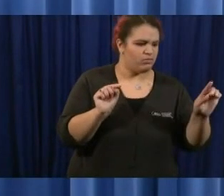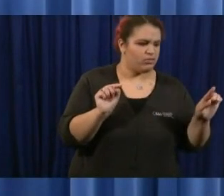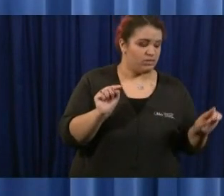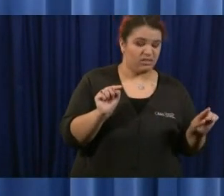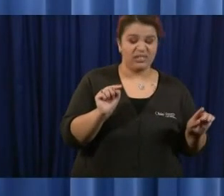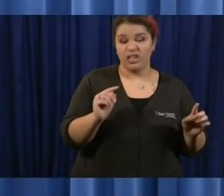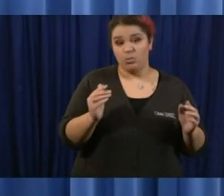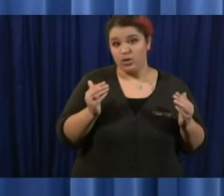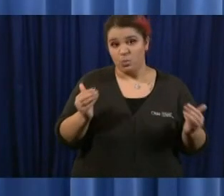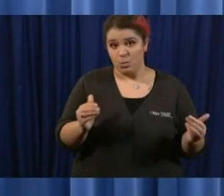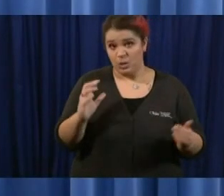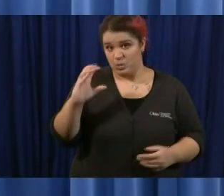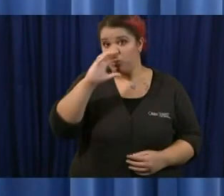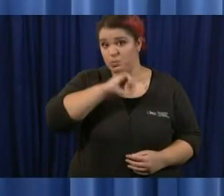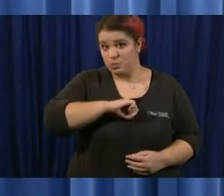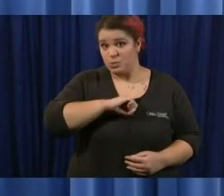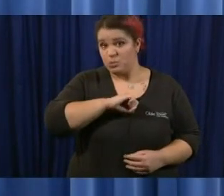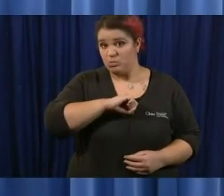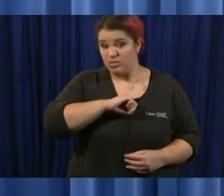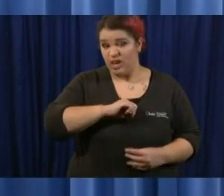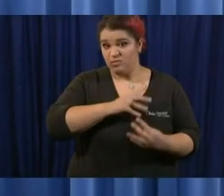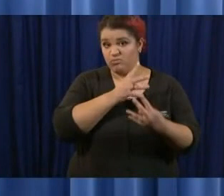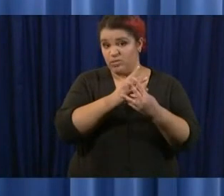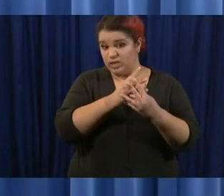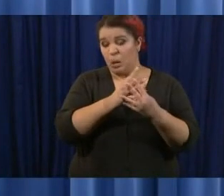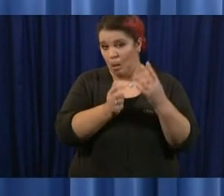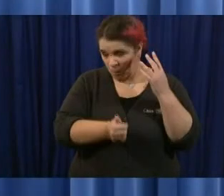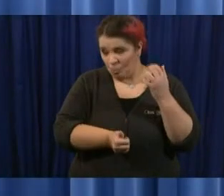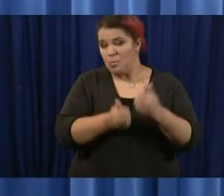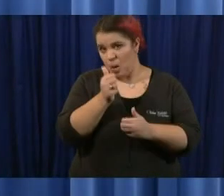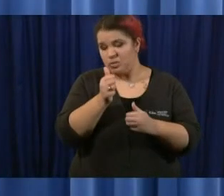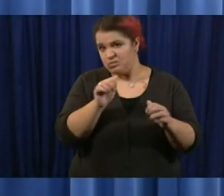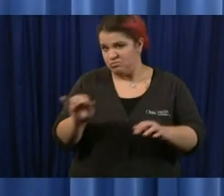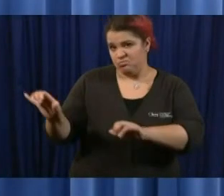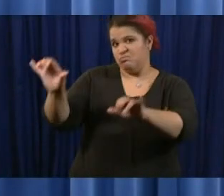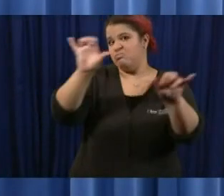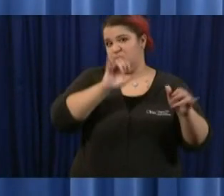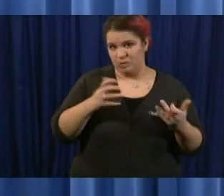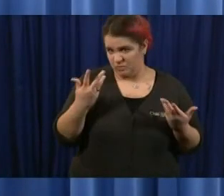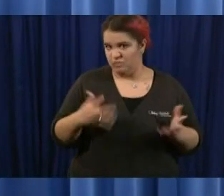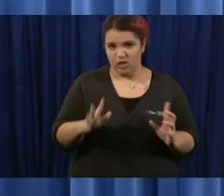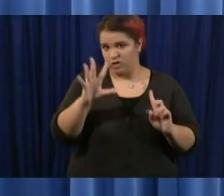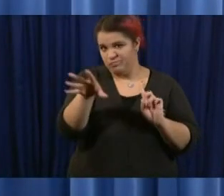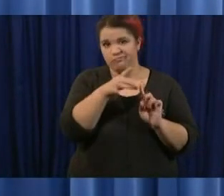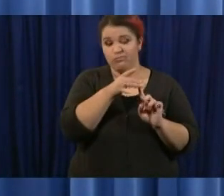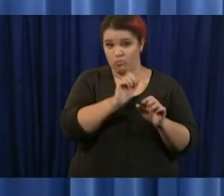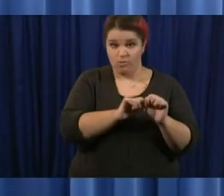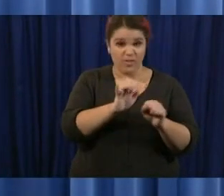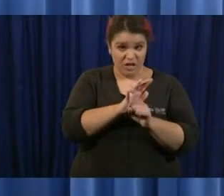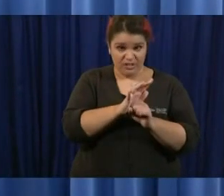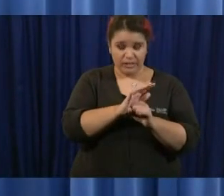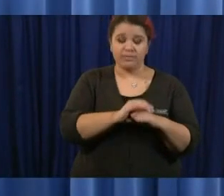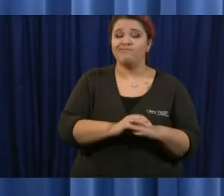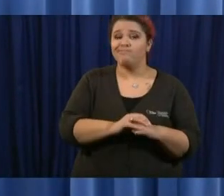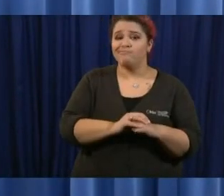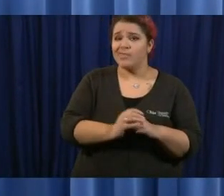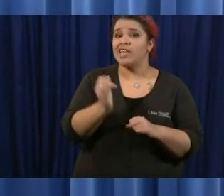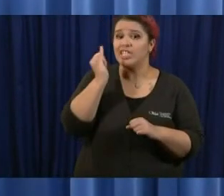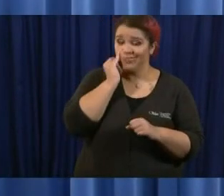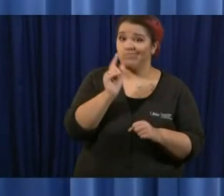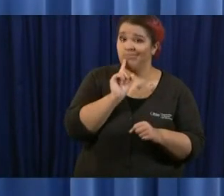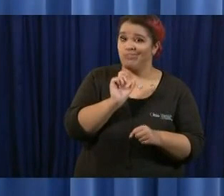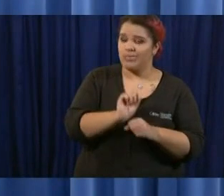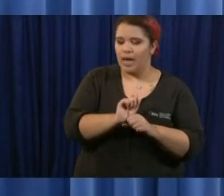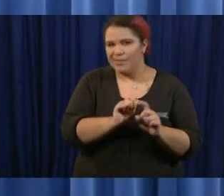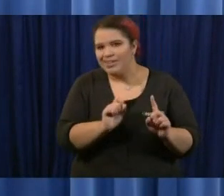prisons now do have a positive test and um if so especially with two employees now